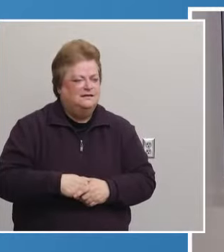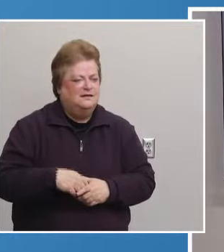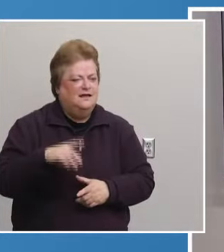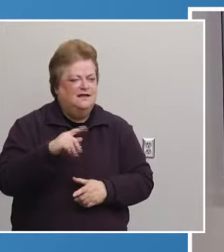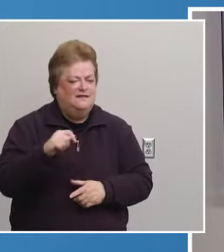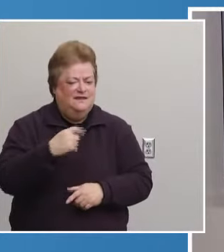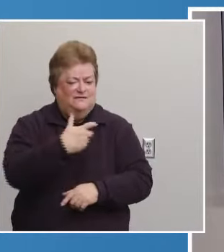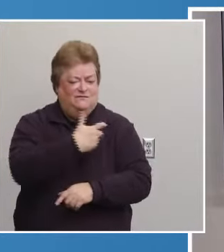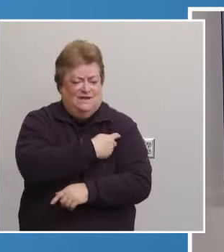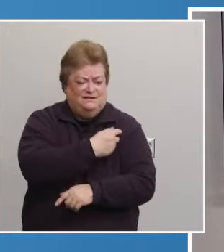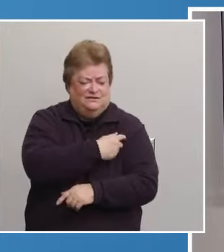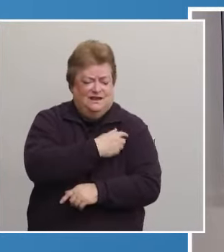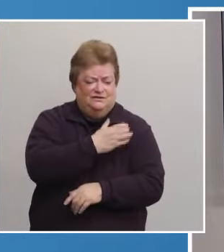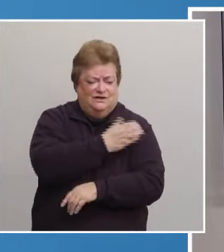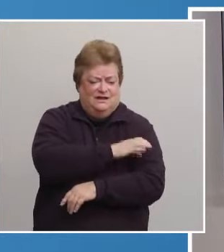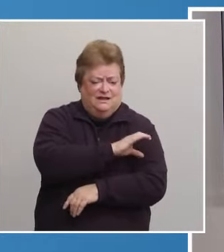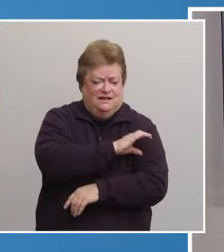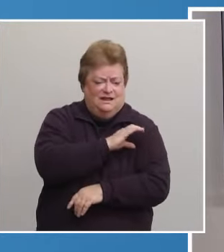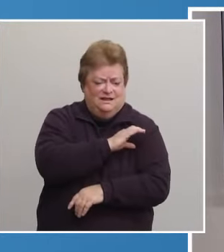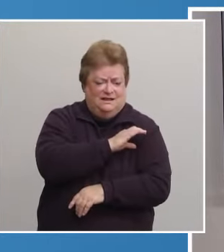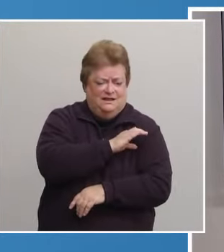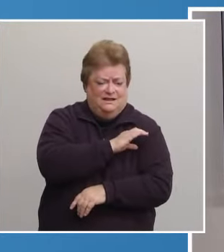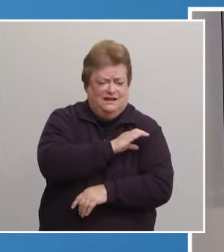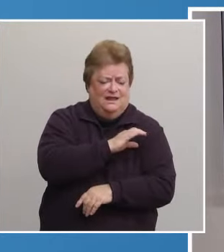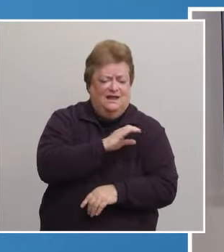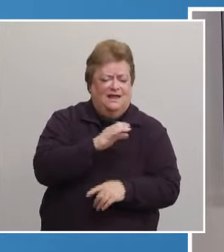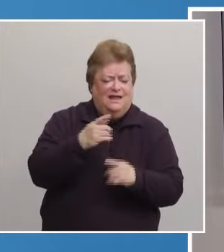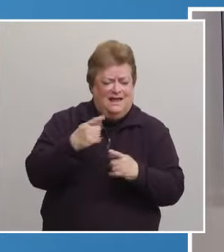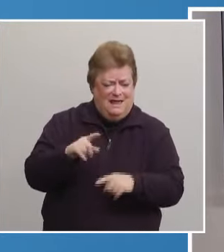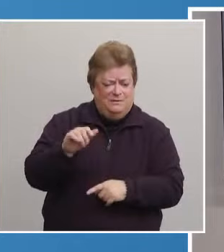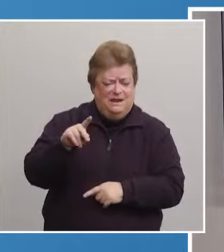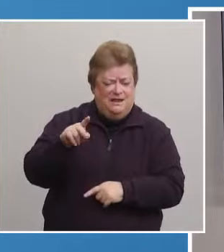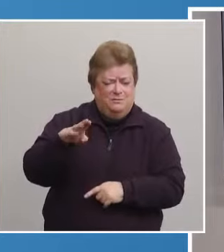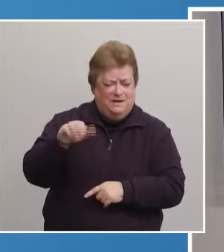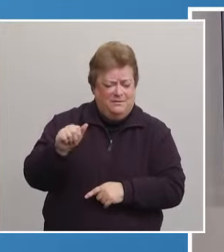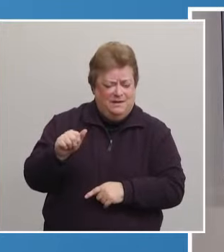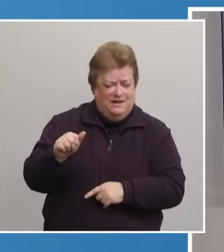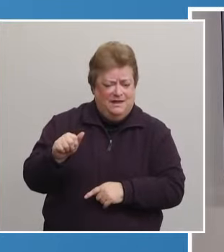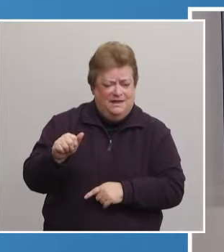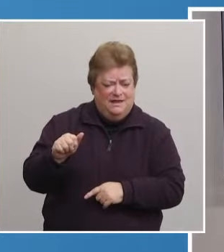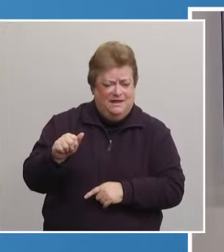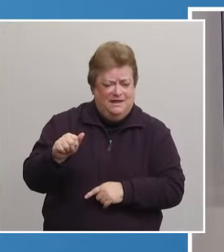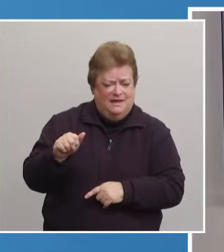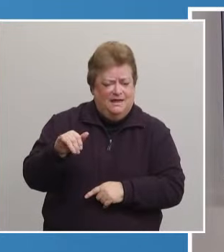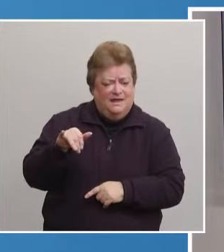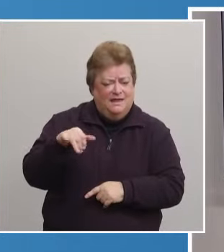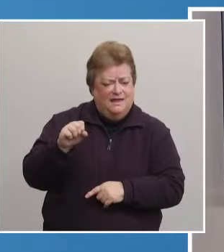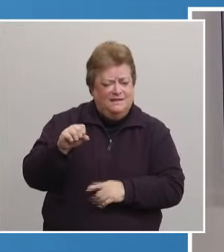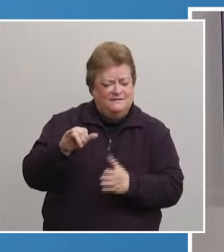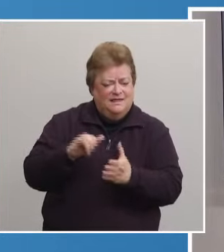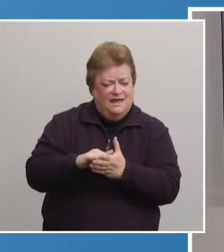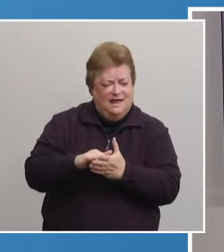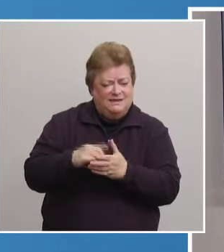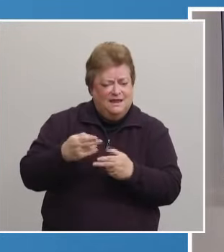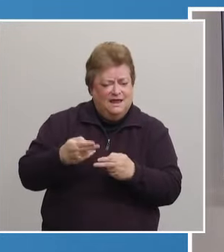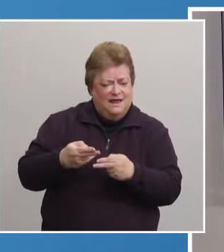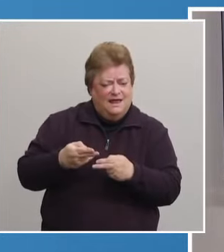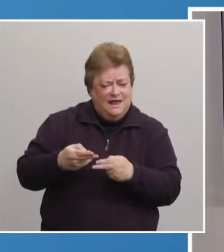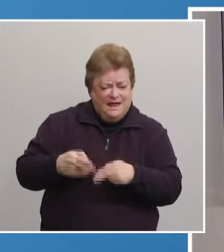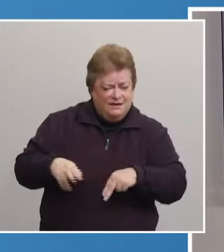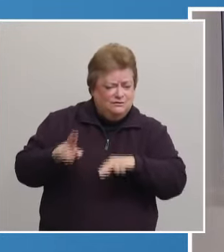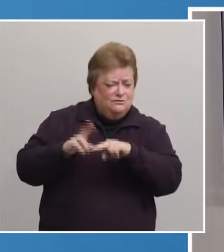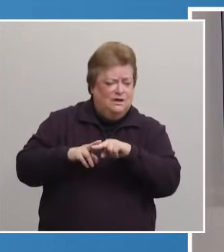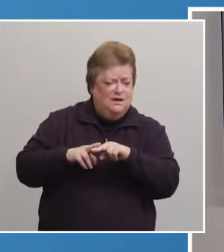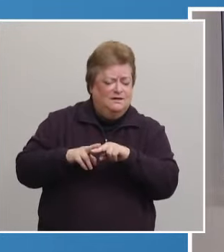vaccination clinic host site at the PBA, mean, is, is that affording any extra, um, sort of